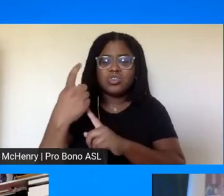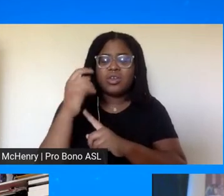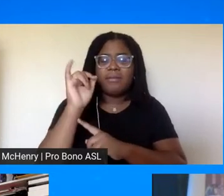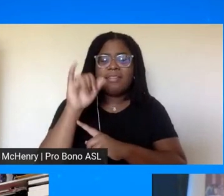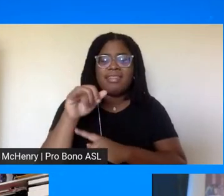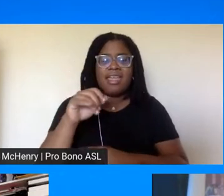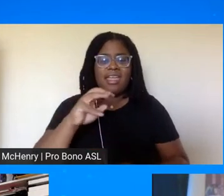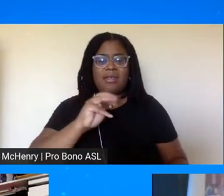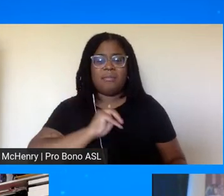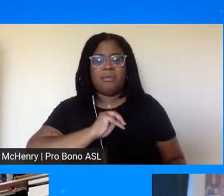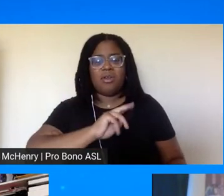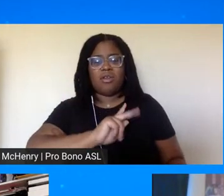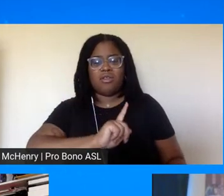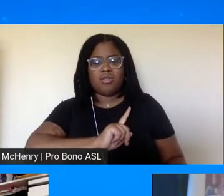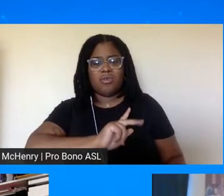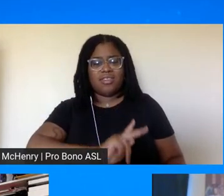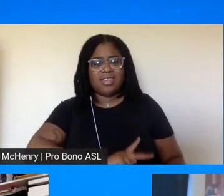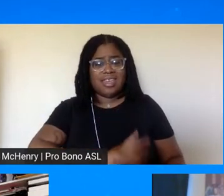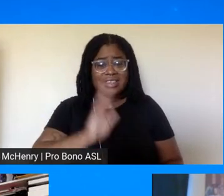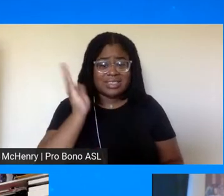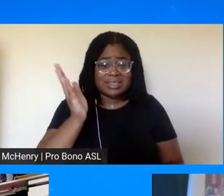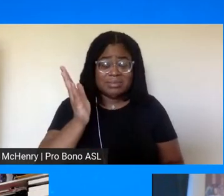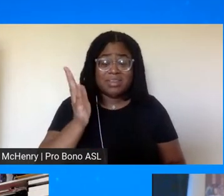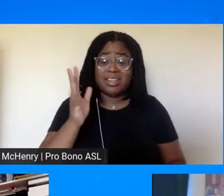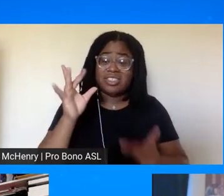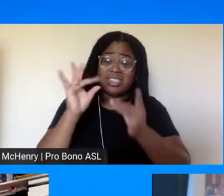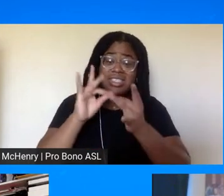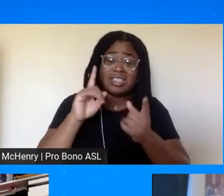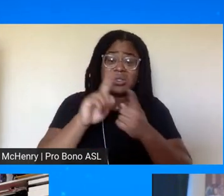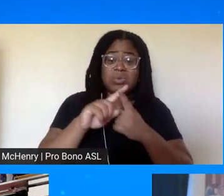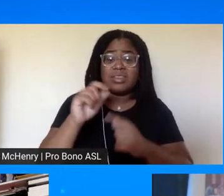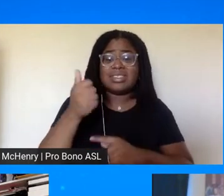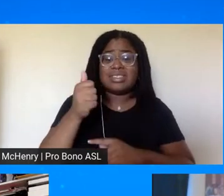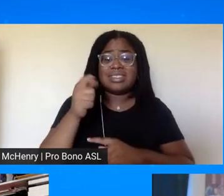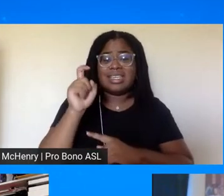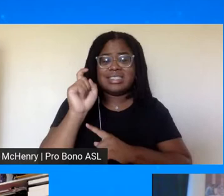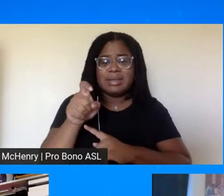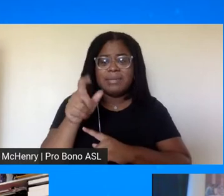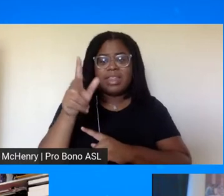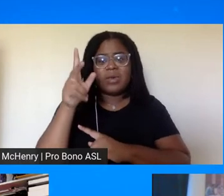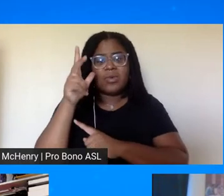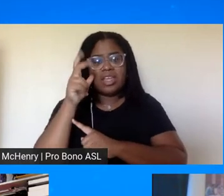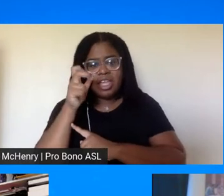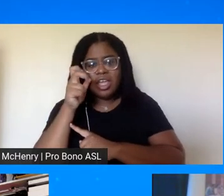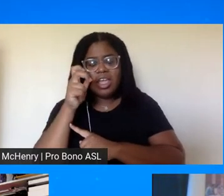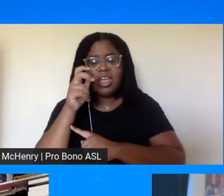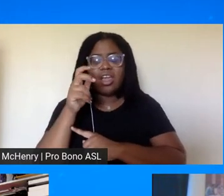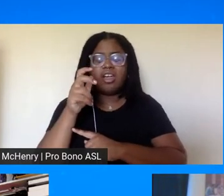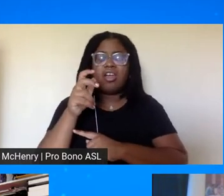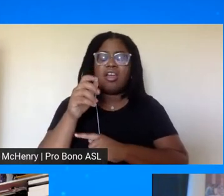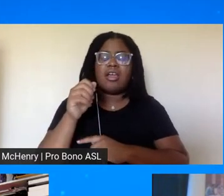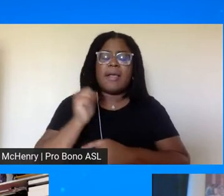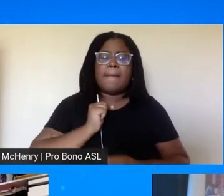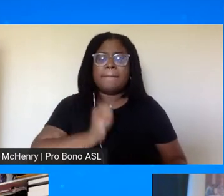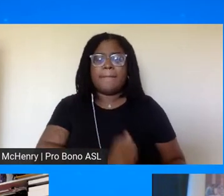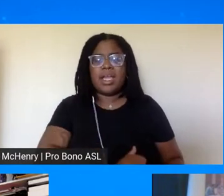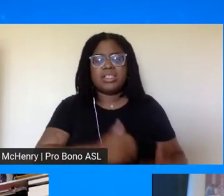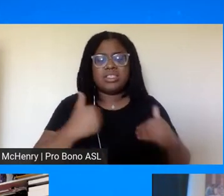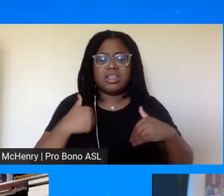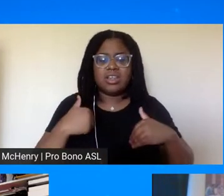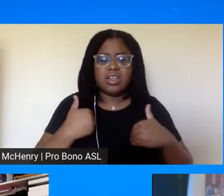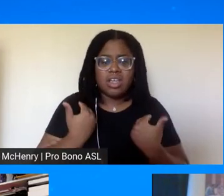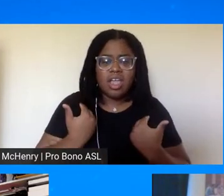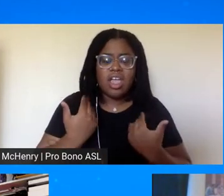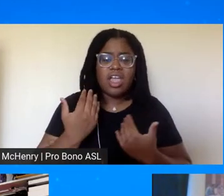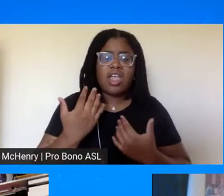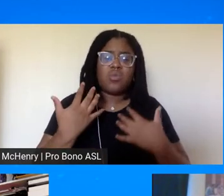had when he gave this speech and it's connected to these ten demands and then we hear ambassador young talking about redeeming the